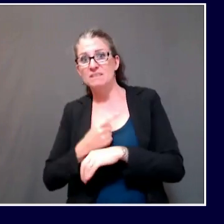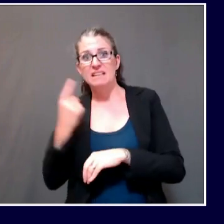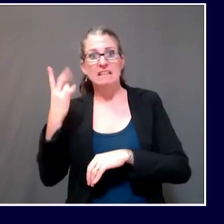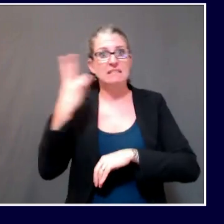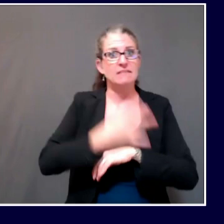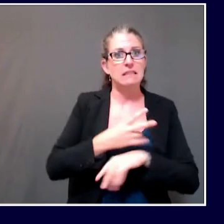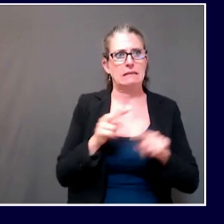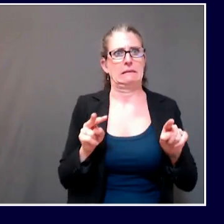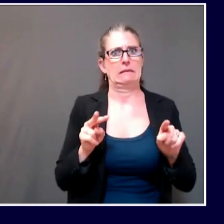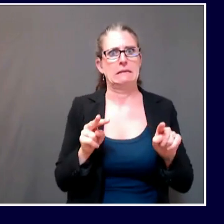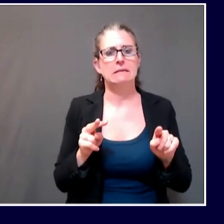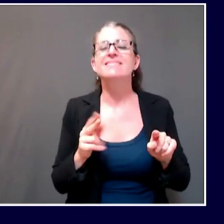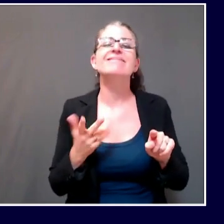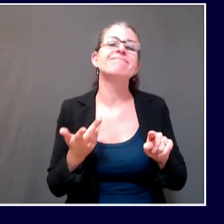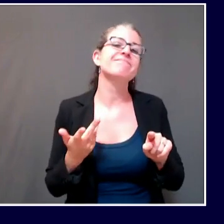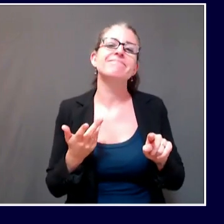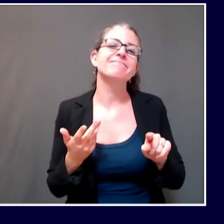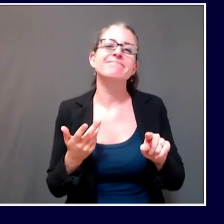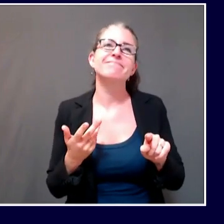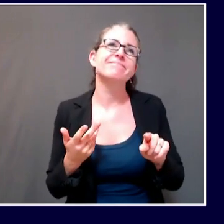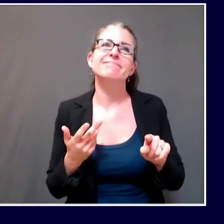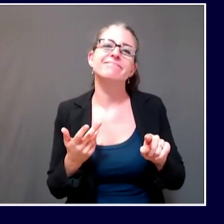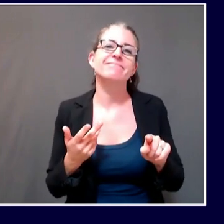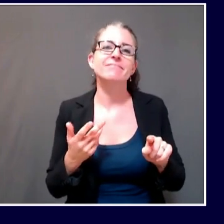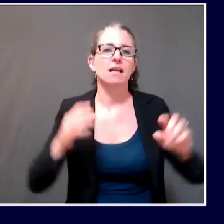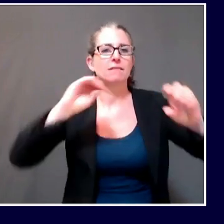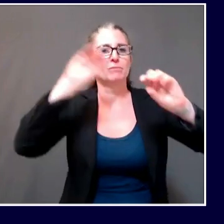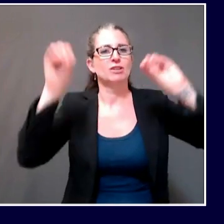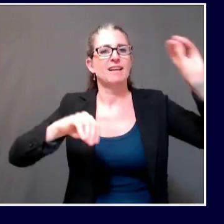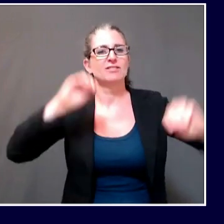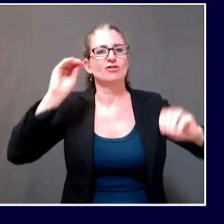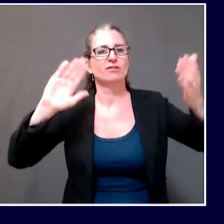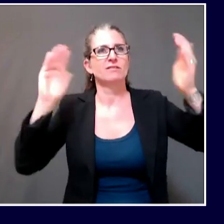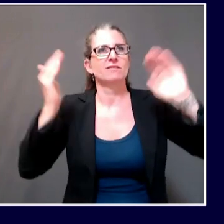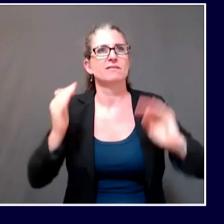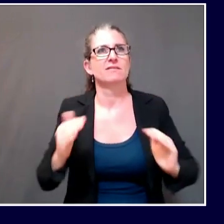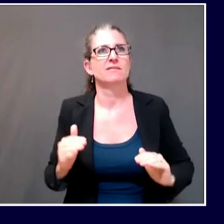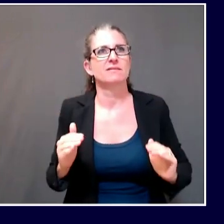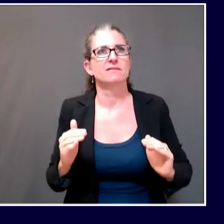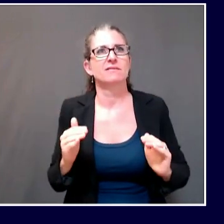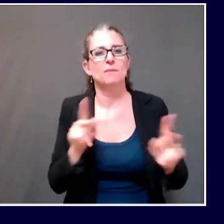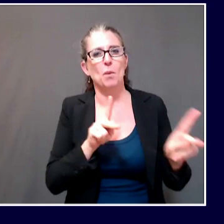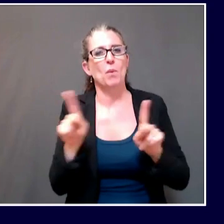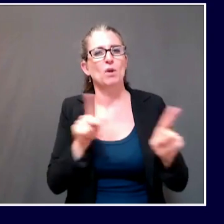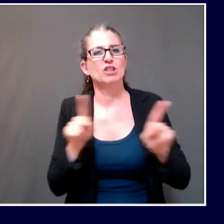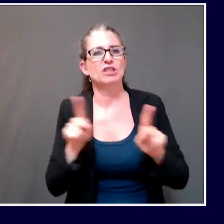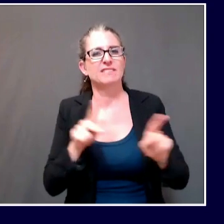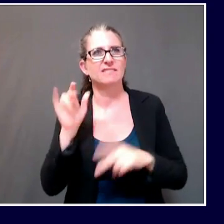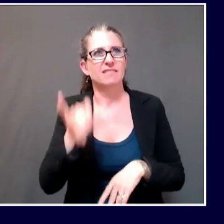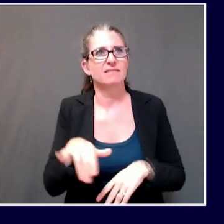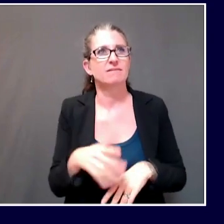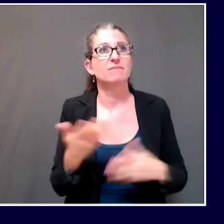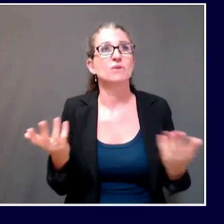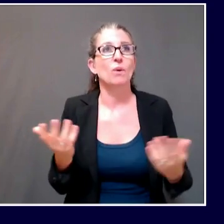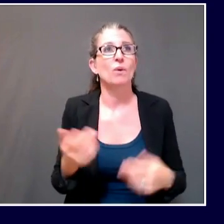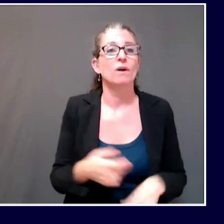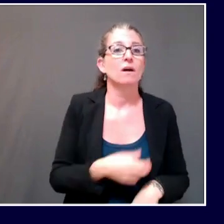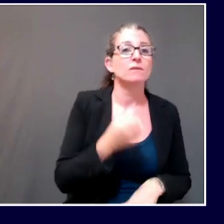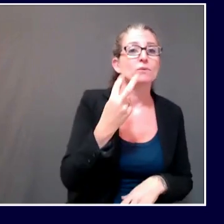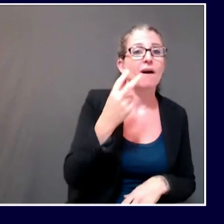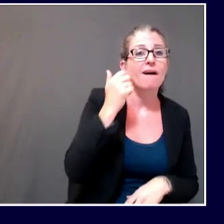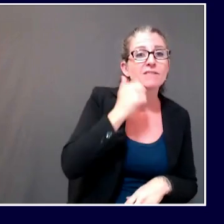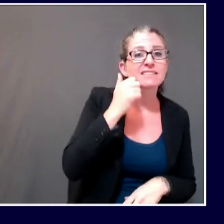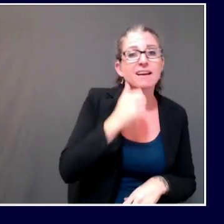10 to 12 cases for five or six days to having 18 to 20 for five or six days, that number is going to go up.